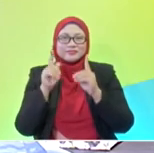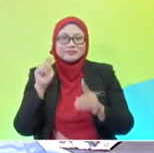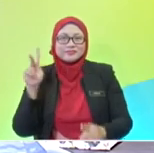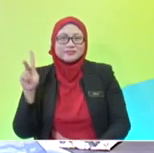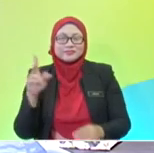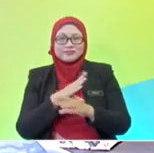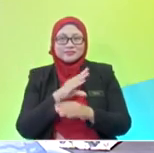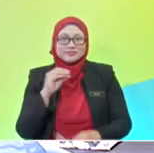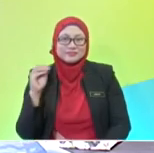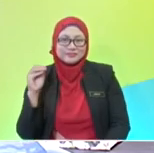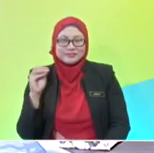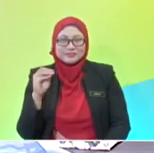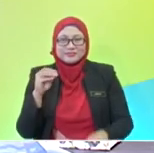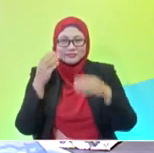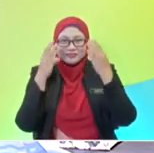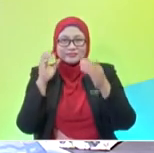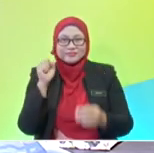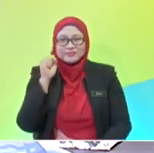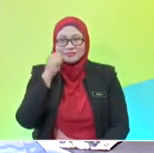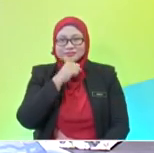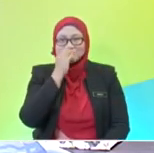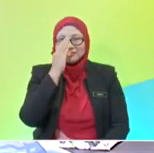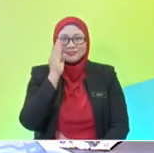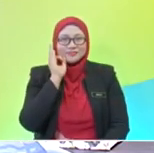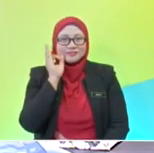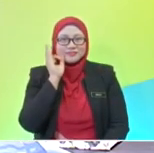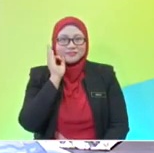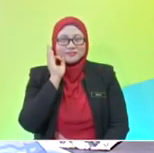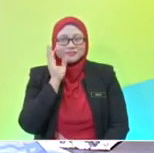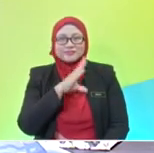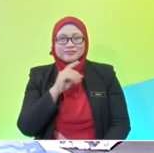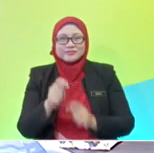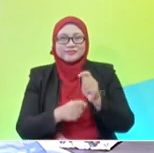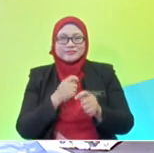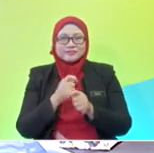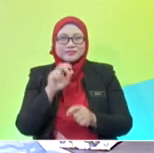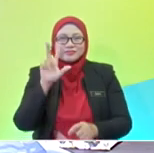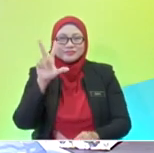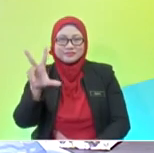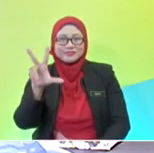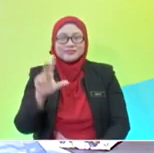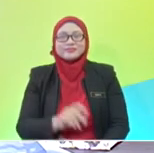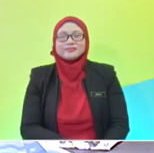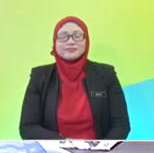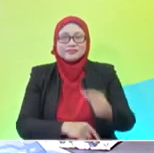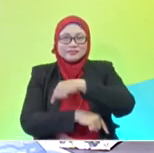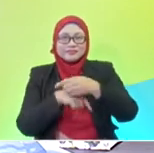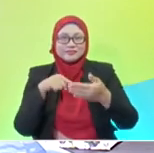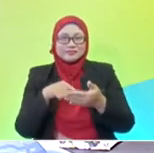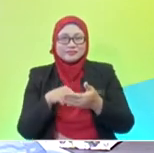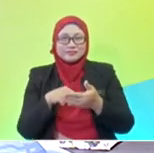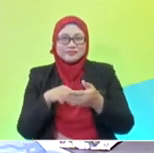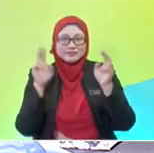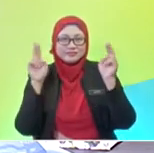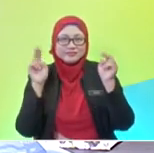Farahin, you'll be learning Bahasa Inggeris for Year 3 Pupils. Now, today our topic is very